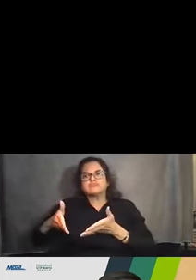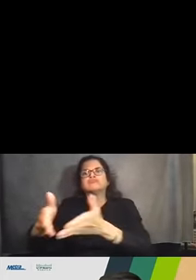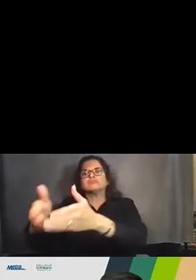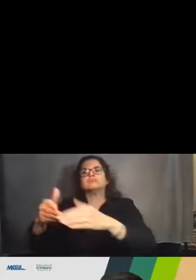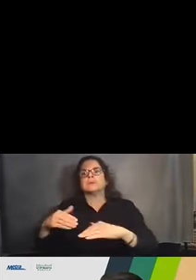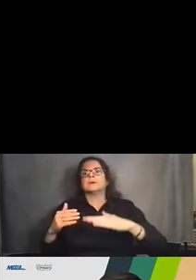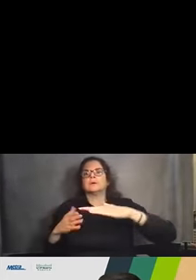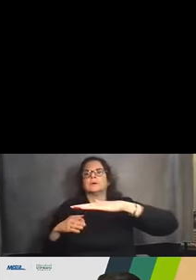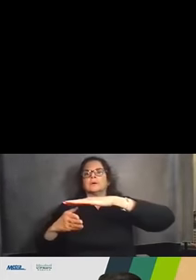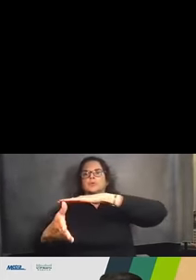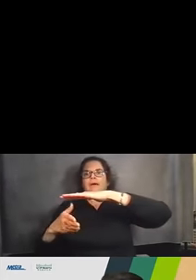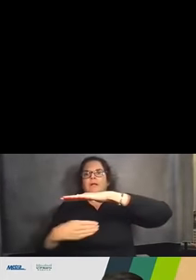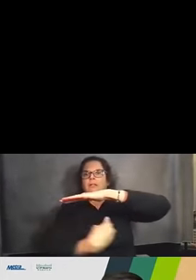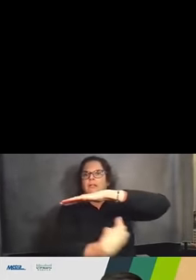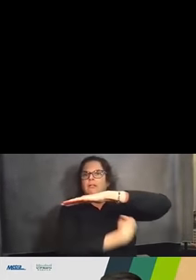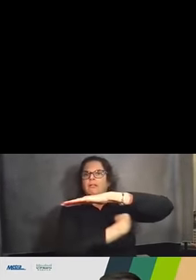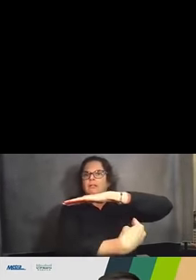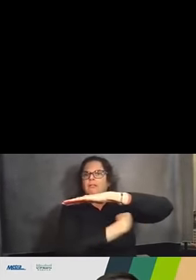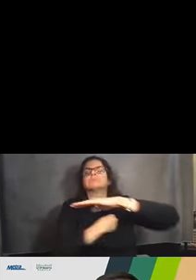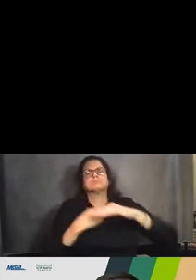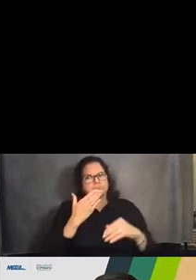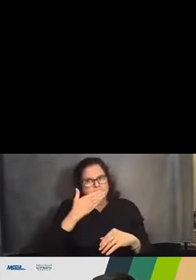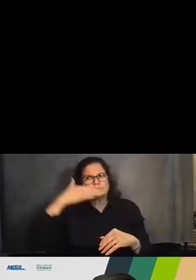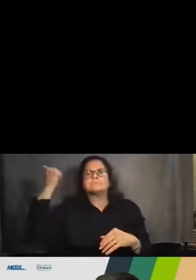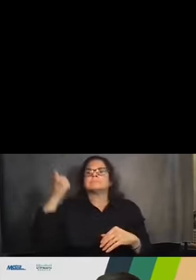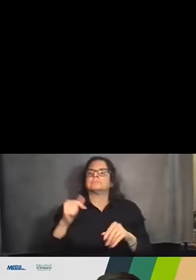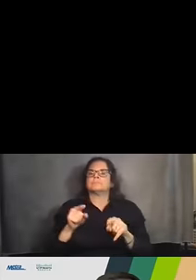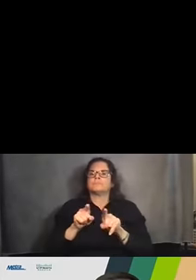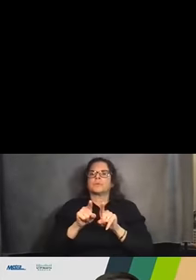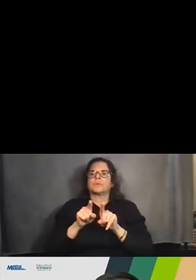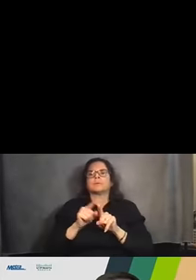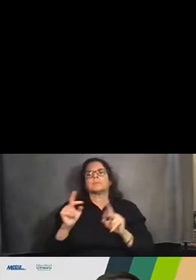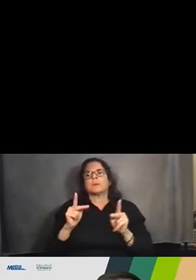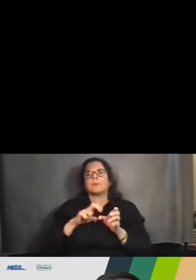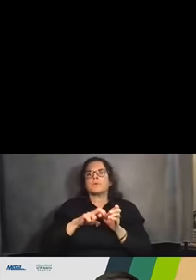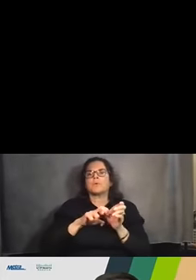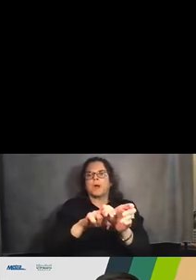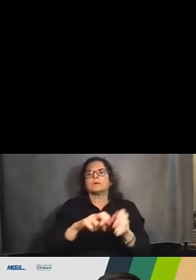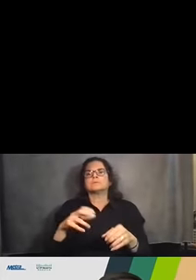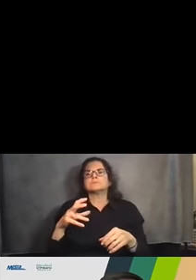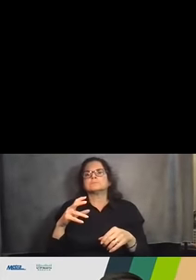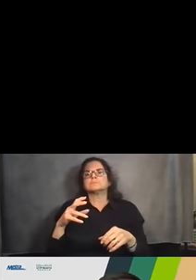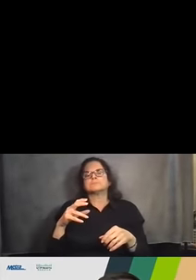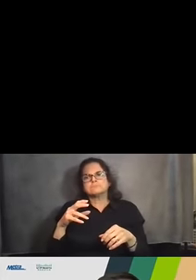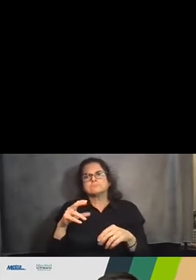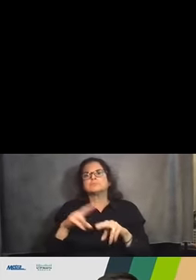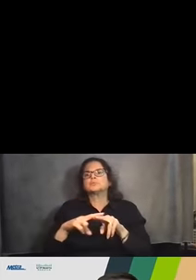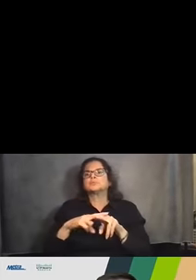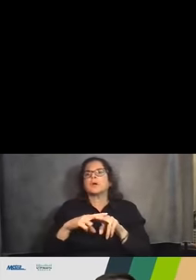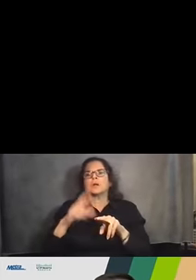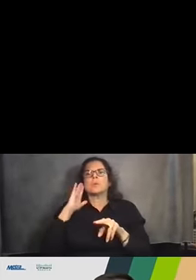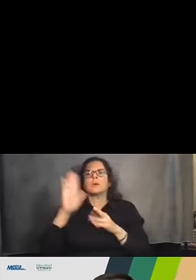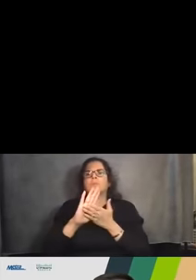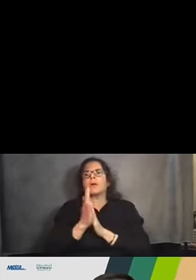in addition, it will also improve customer experience for riders of the Metro train. It will improve the customer comfort and then also